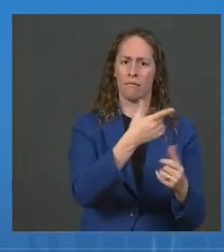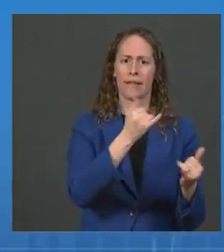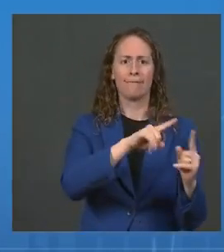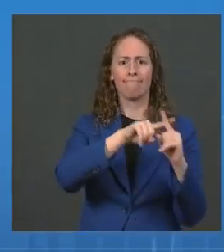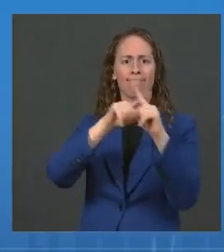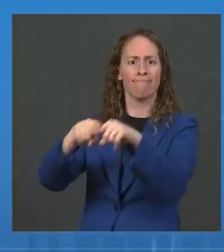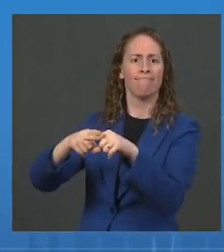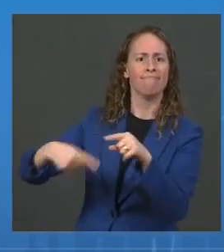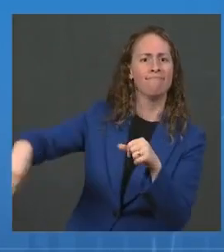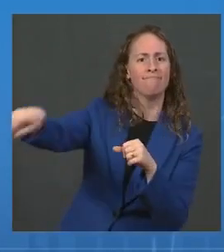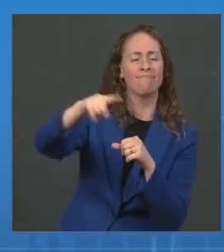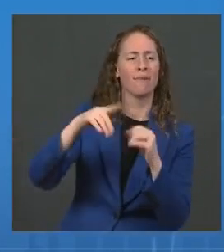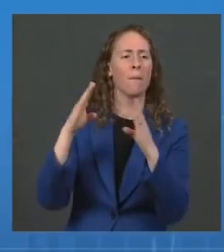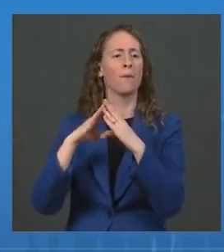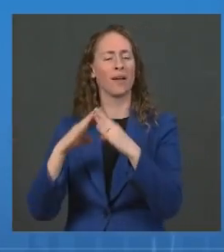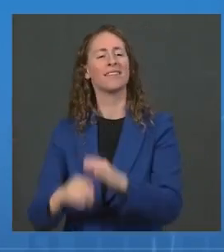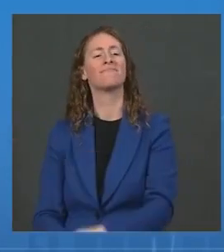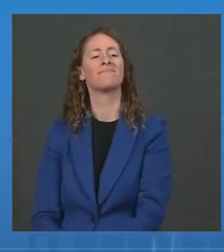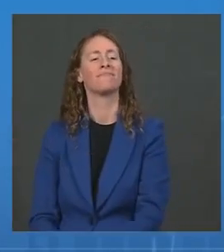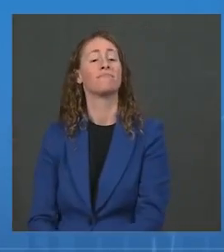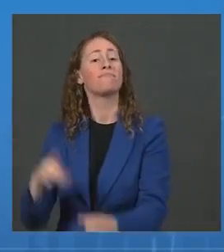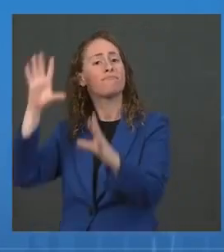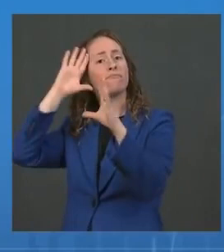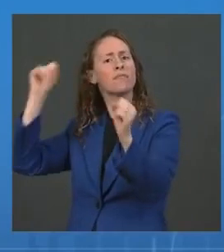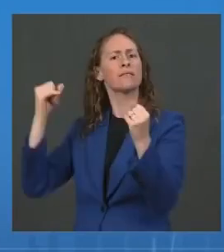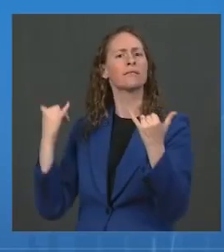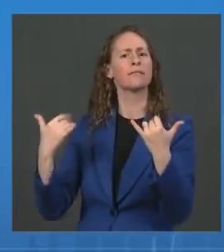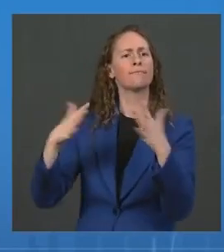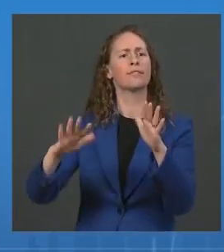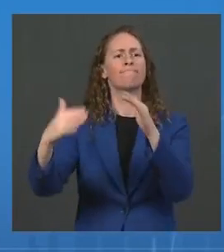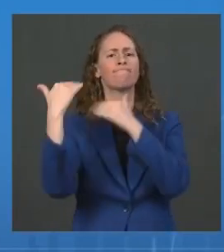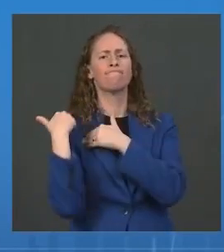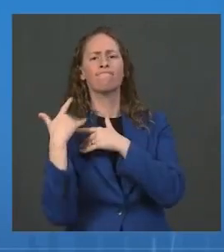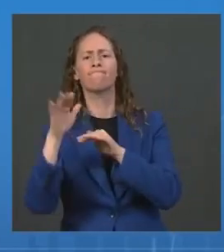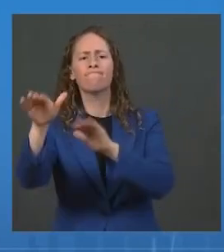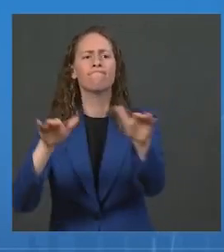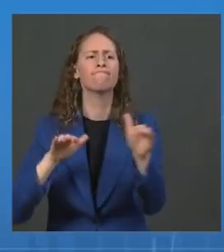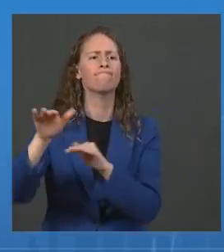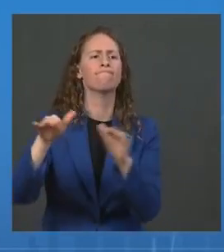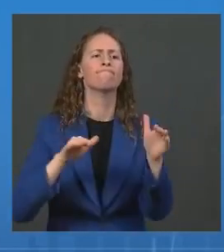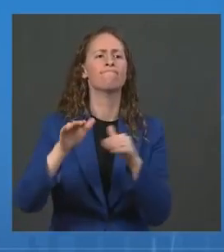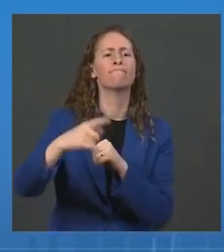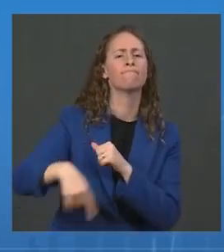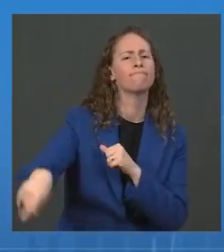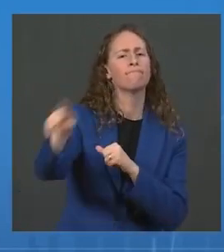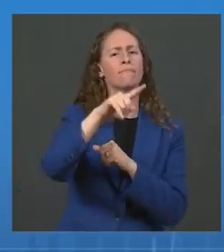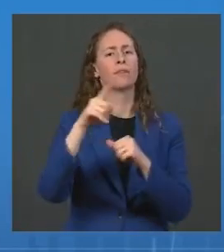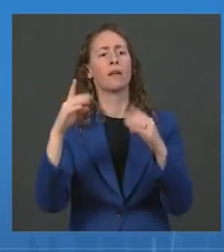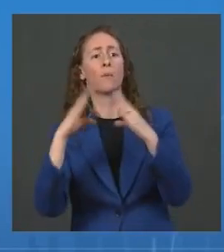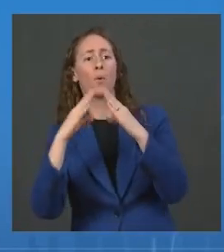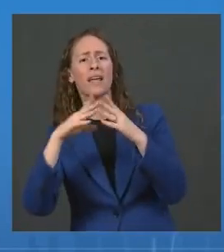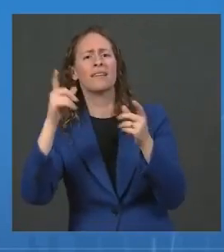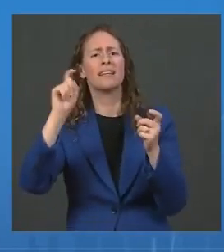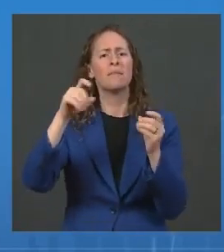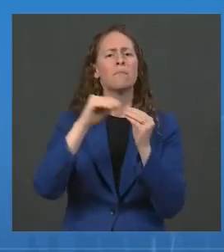actions to increase vaccinations among teachers and in the community, and to financially support schools in upgrading their protections, will